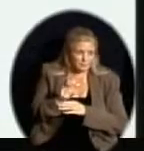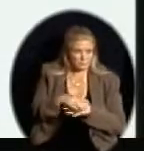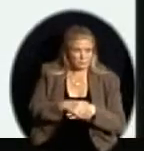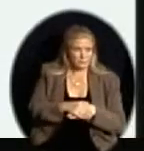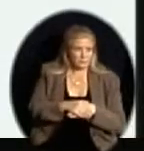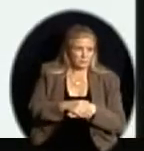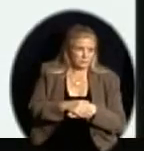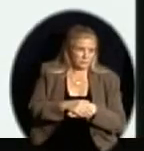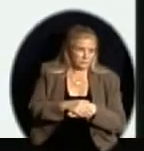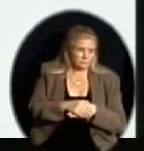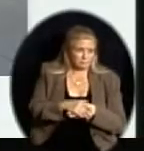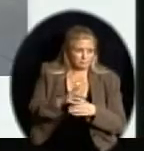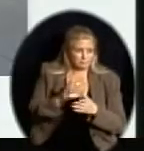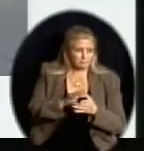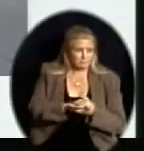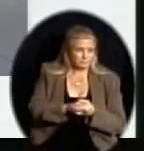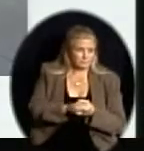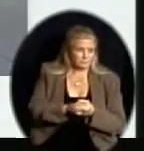that we ought to look at.